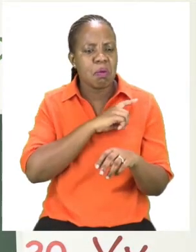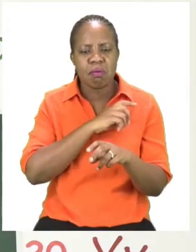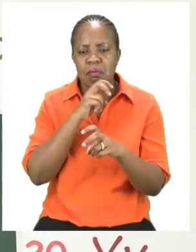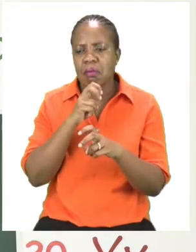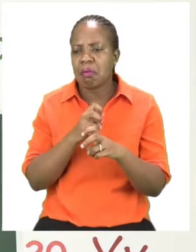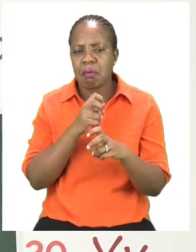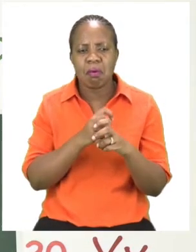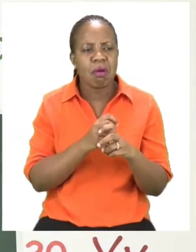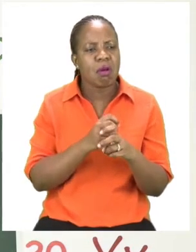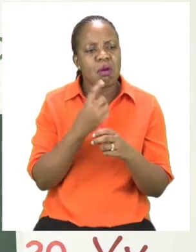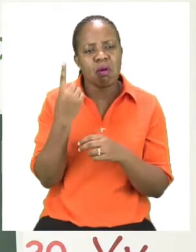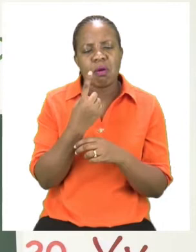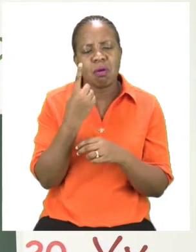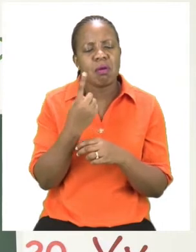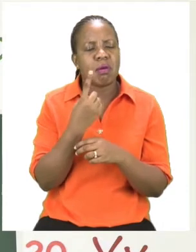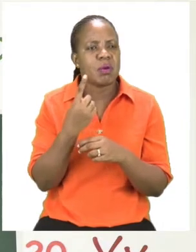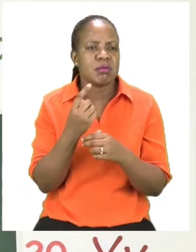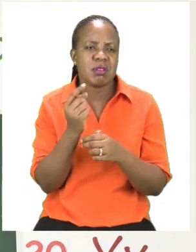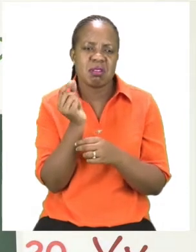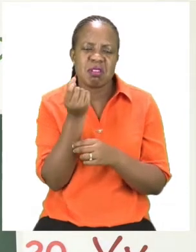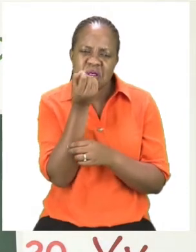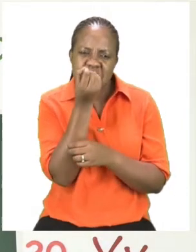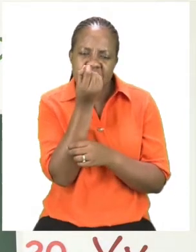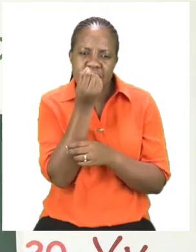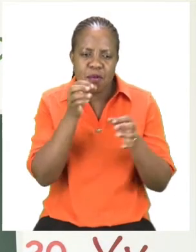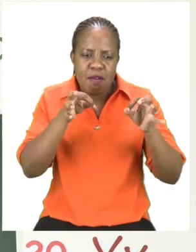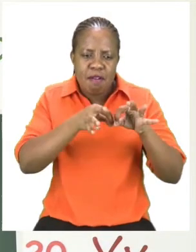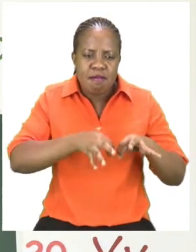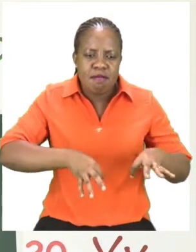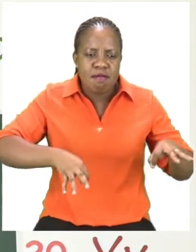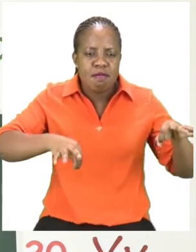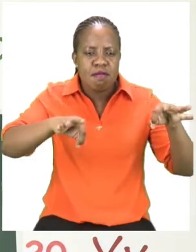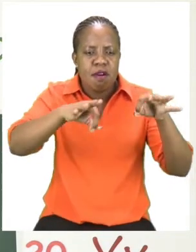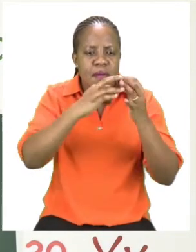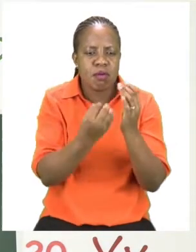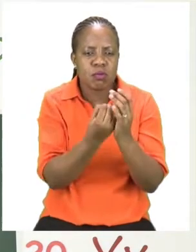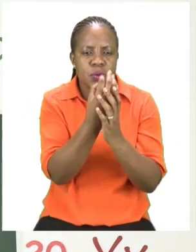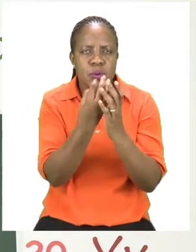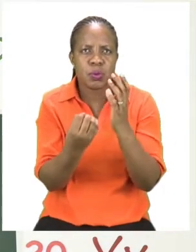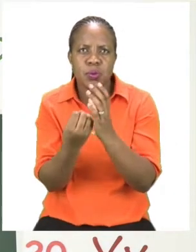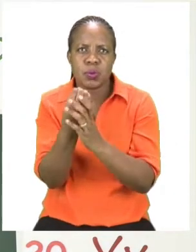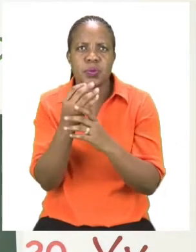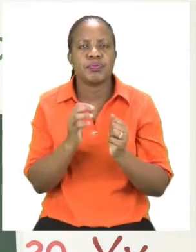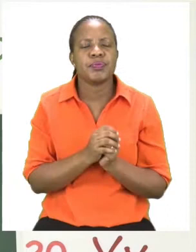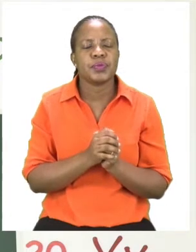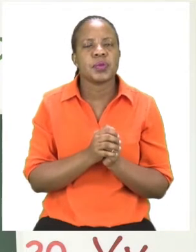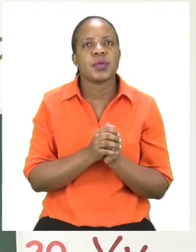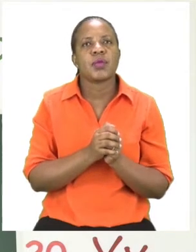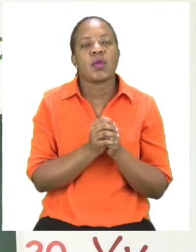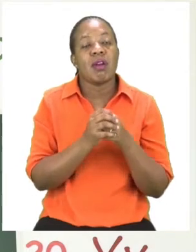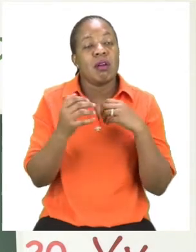growing them. And then for our fruits we have the delicious